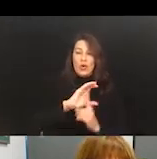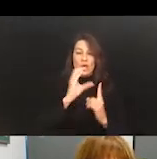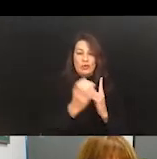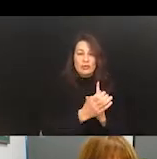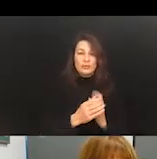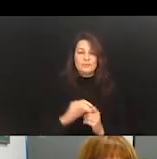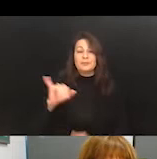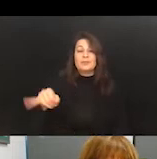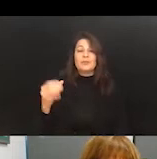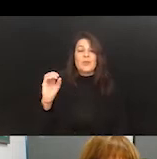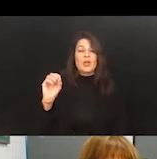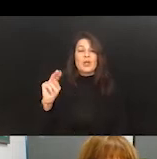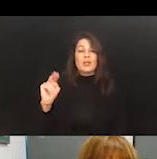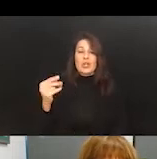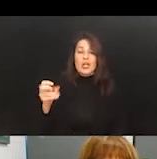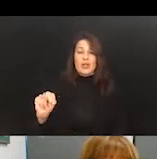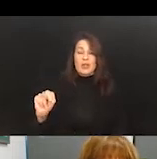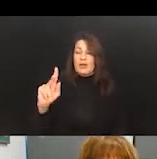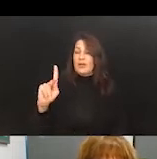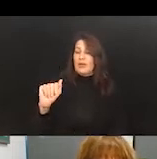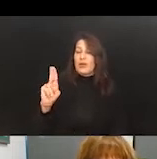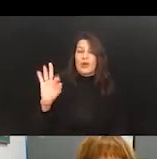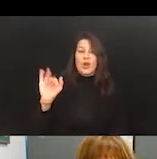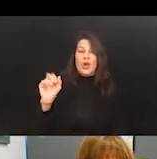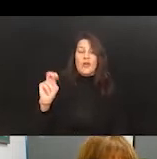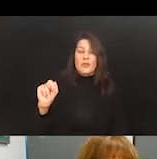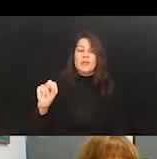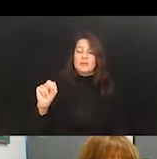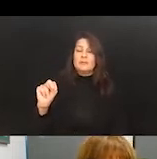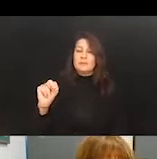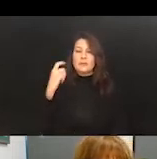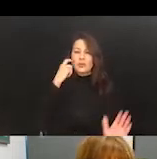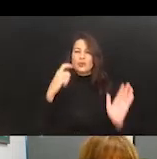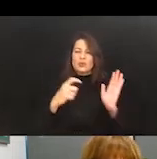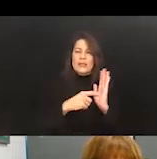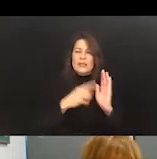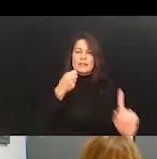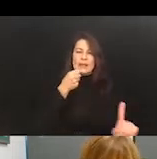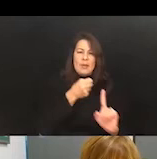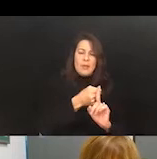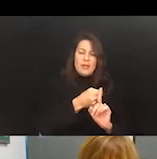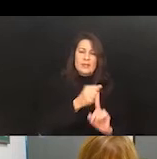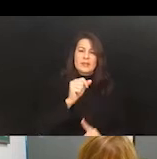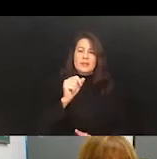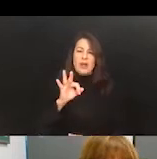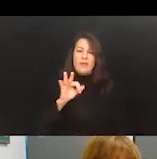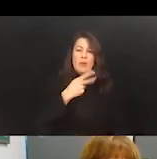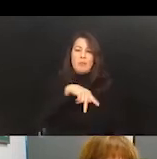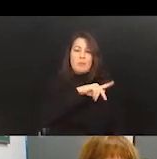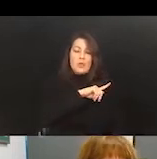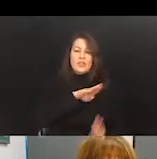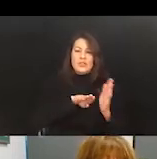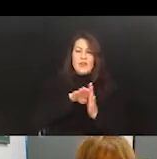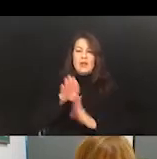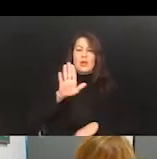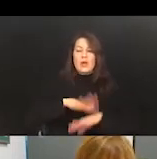business educator, and strategist who recognize the impact of personal development on organizational growth. Many may